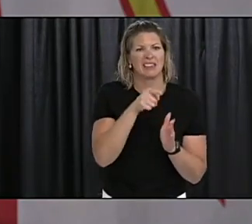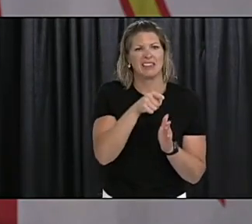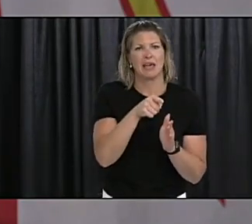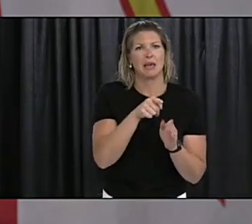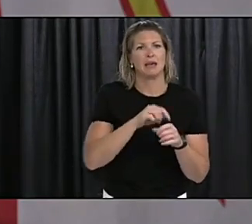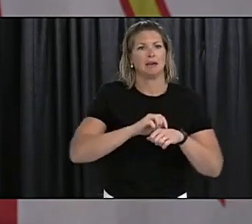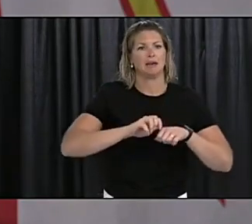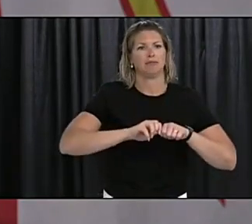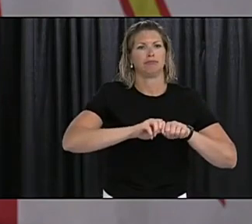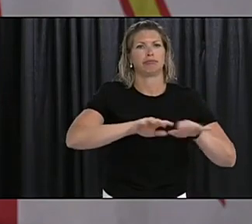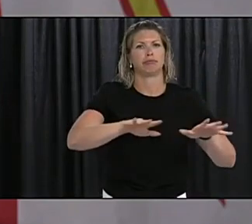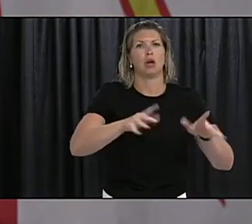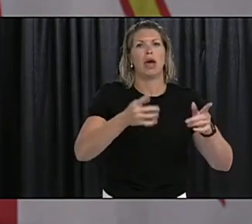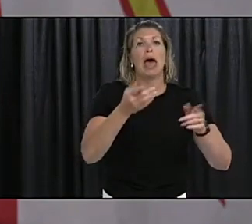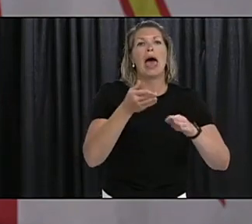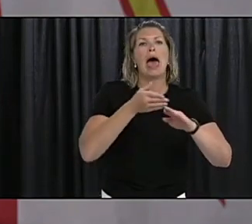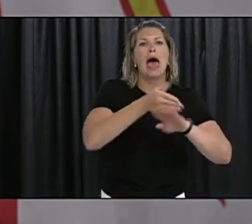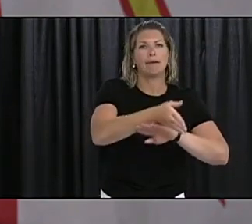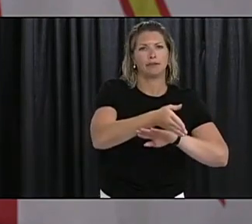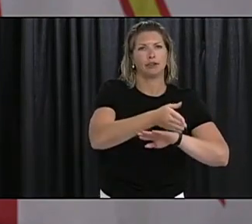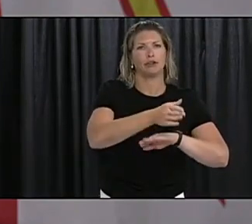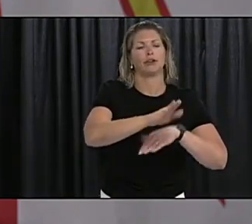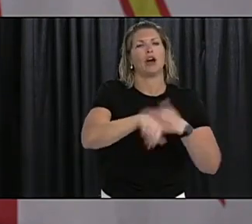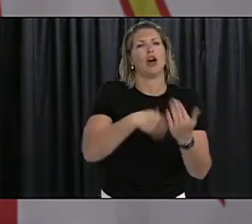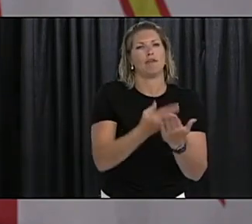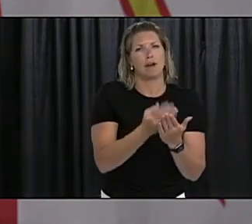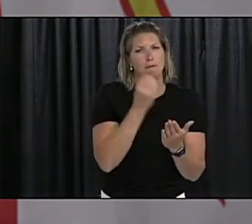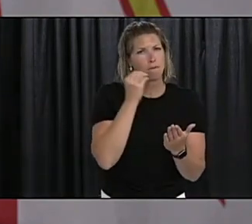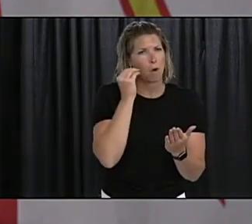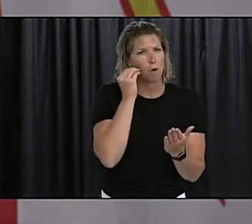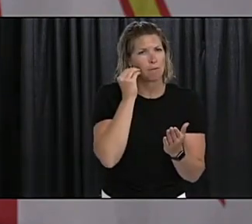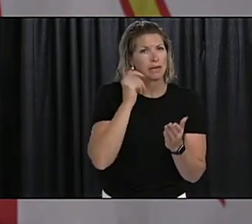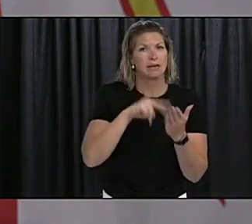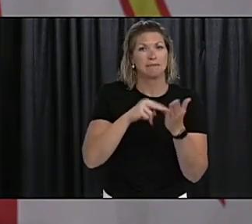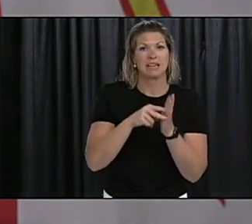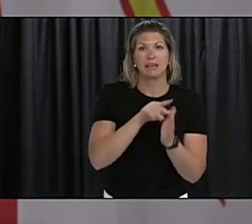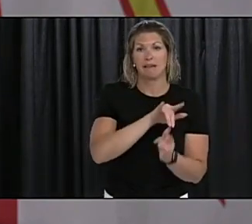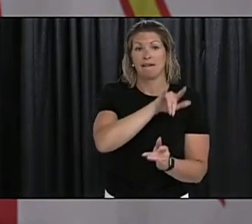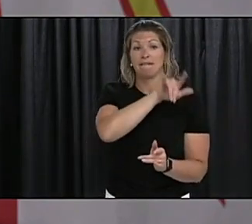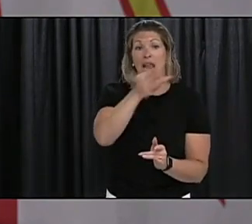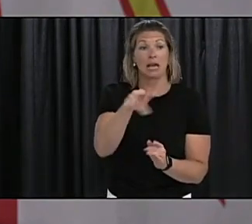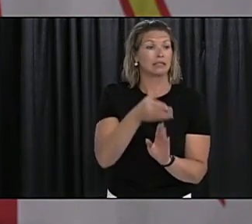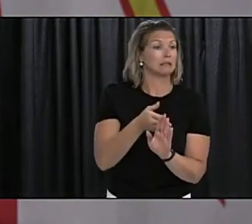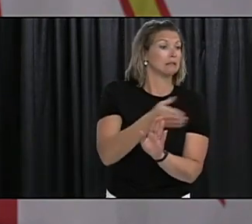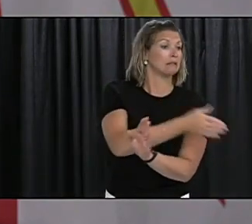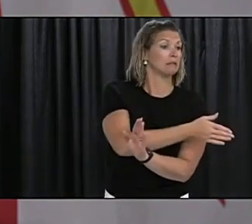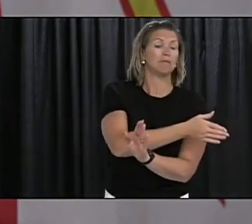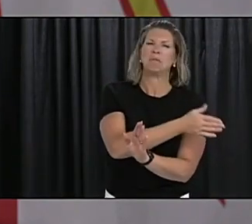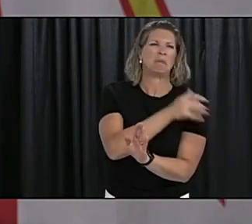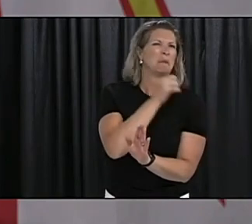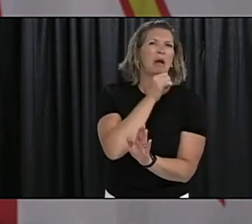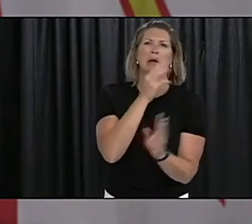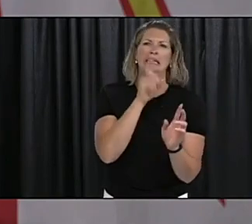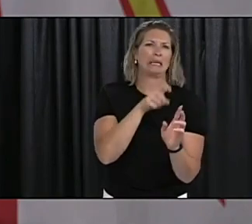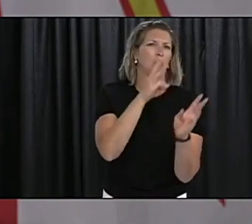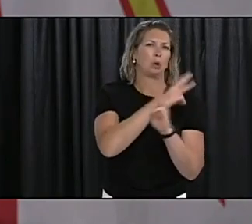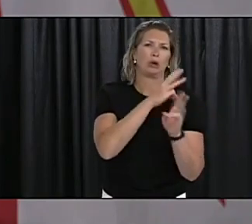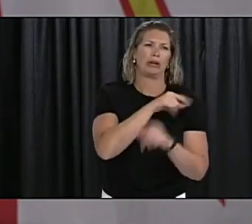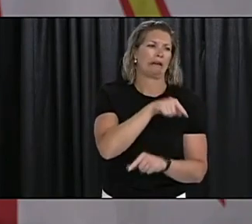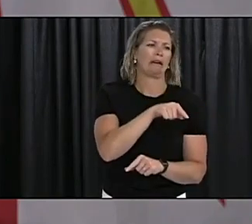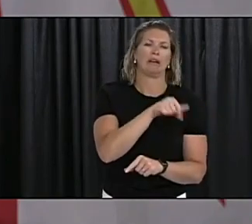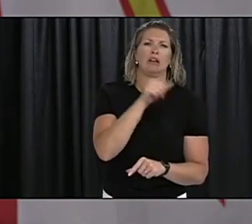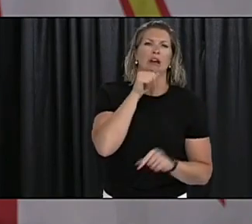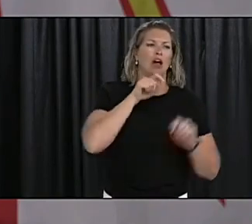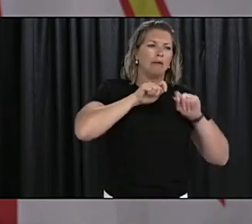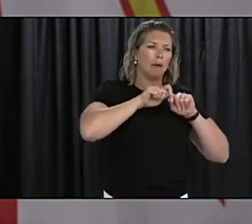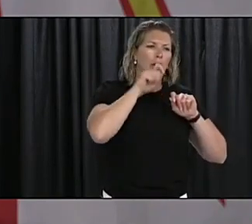they were home so they weren't infectious while they were traveling so there was no need for contact tracing of travelers at that time if we